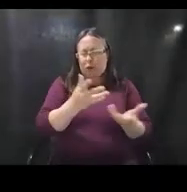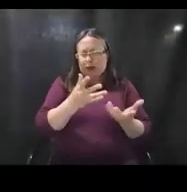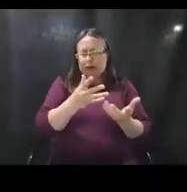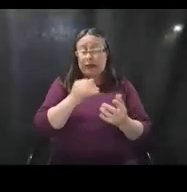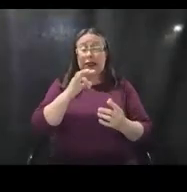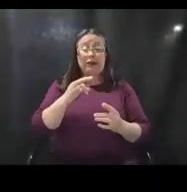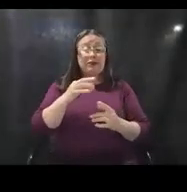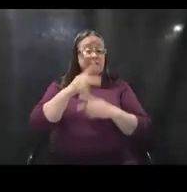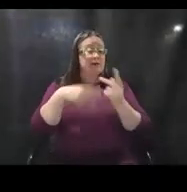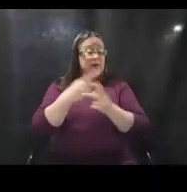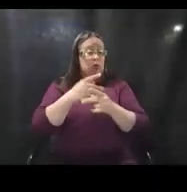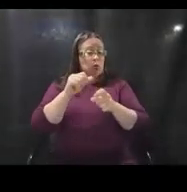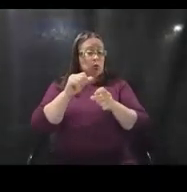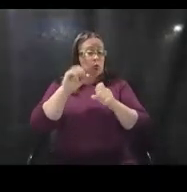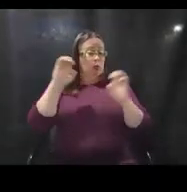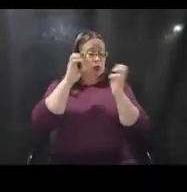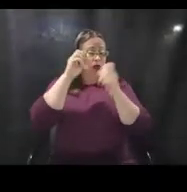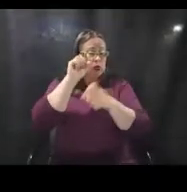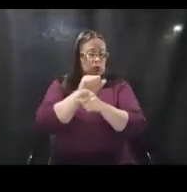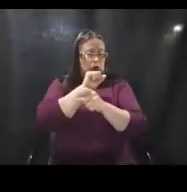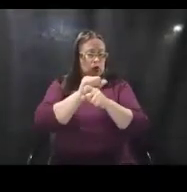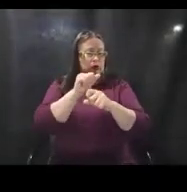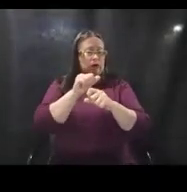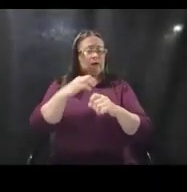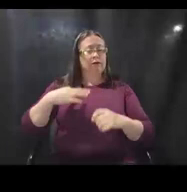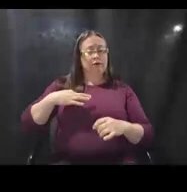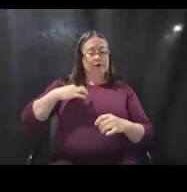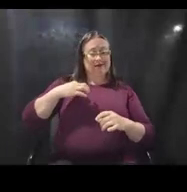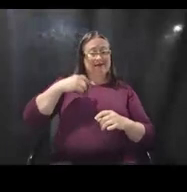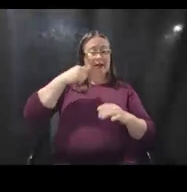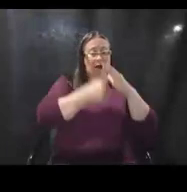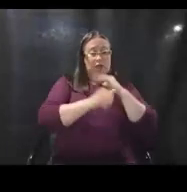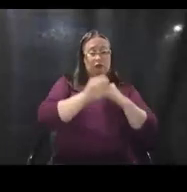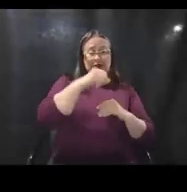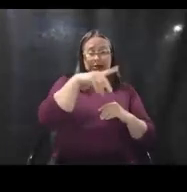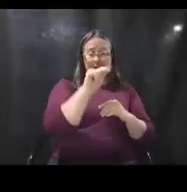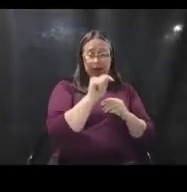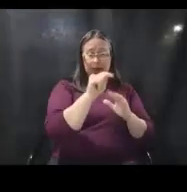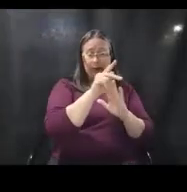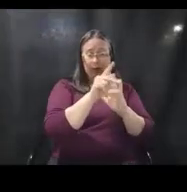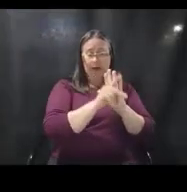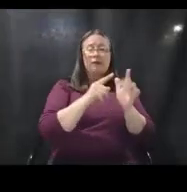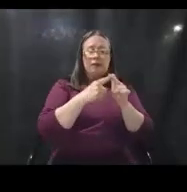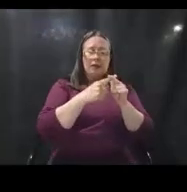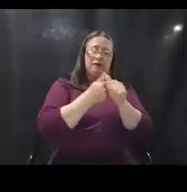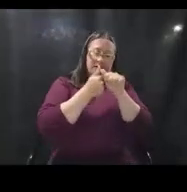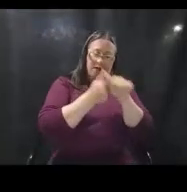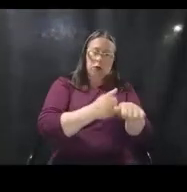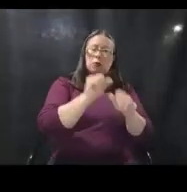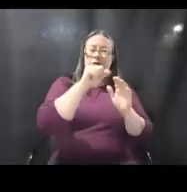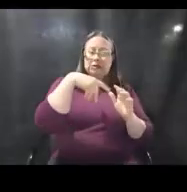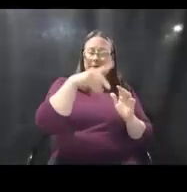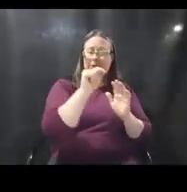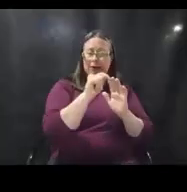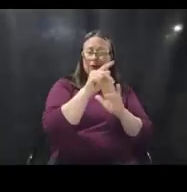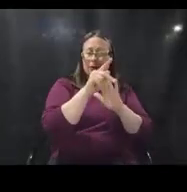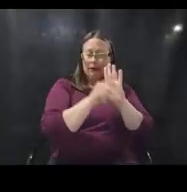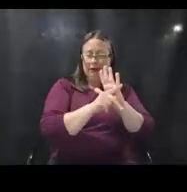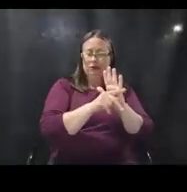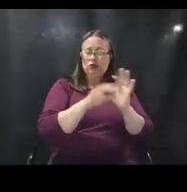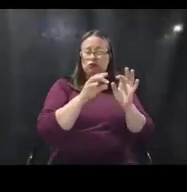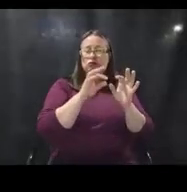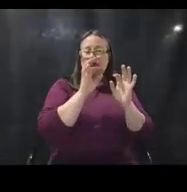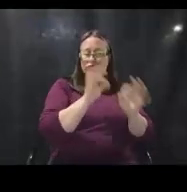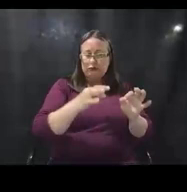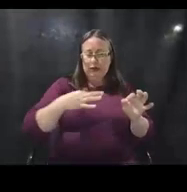of emergency work that is defined as eligible in this September policy, then we would follow this September policy to determine eligibility.